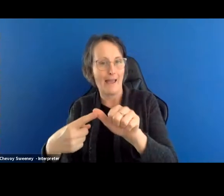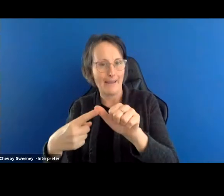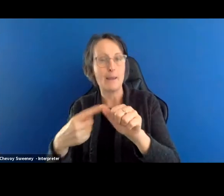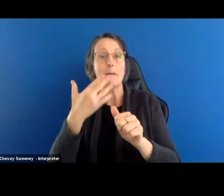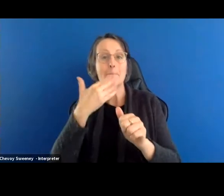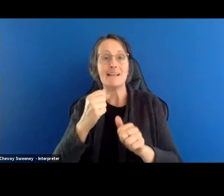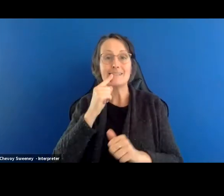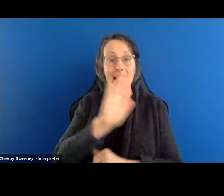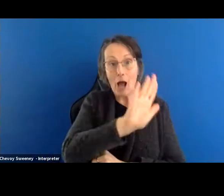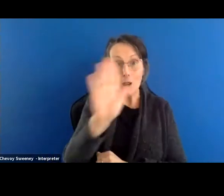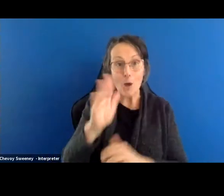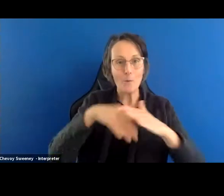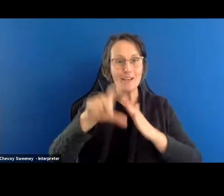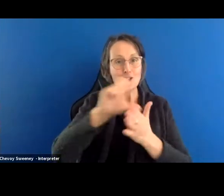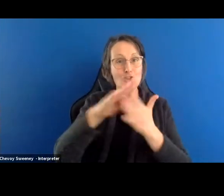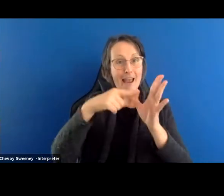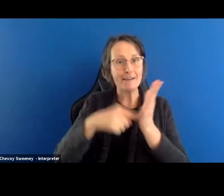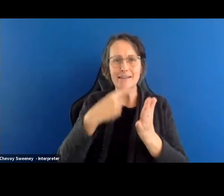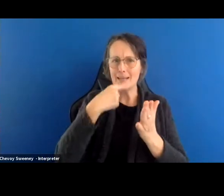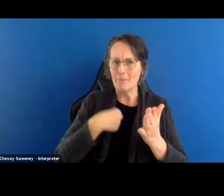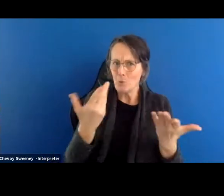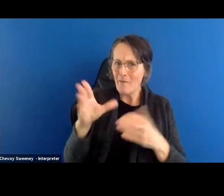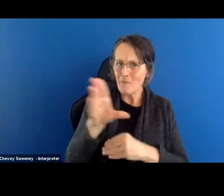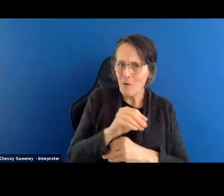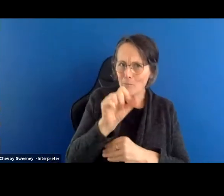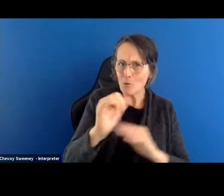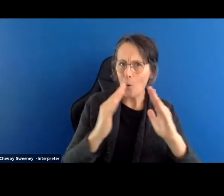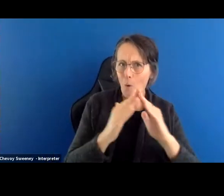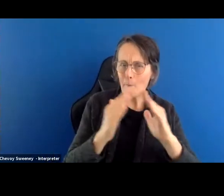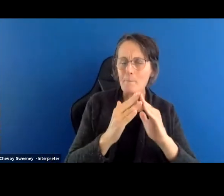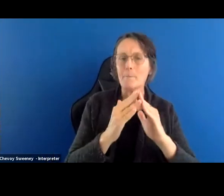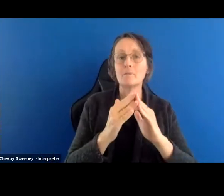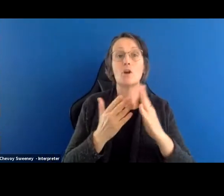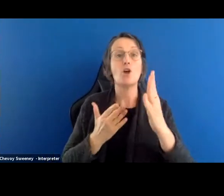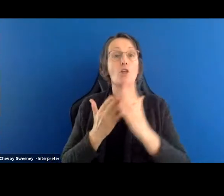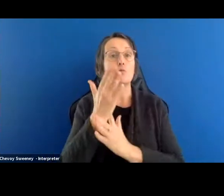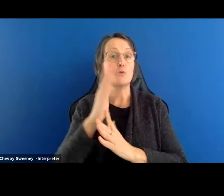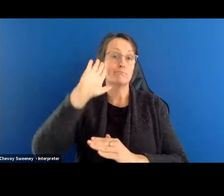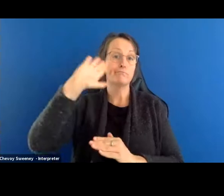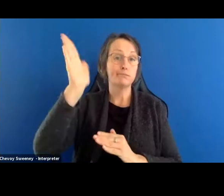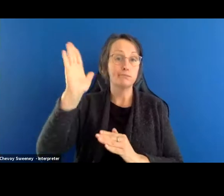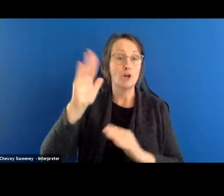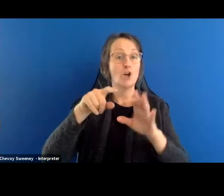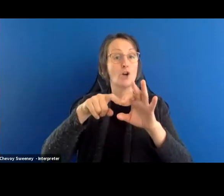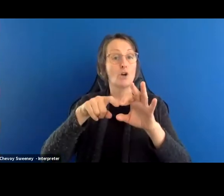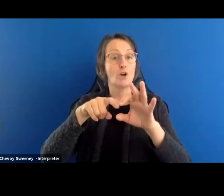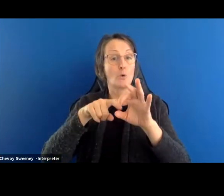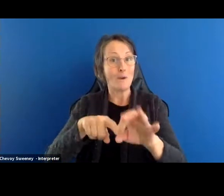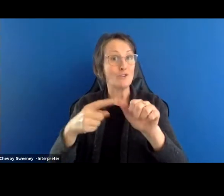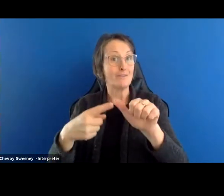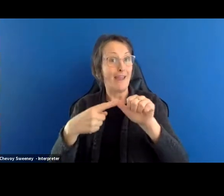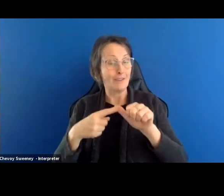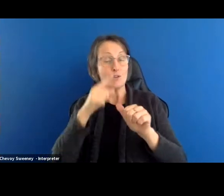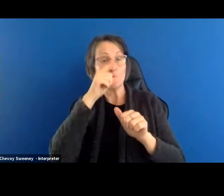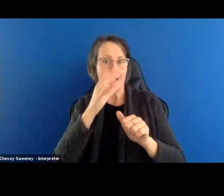say hello in the chat and let us know where you're tuning in from. During the session, use the Q&A to ask questions